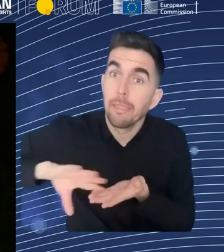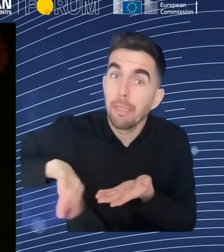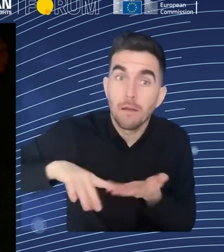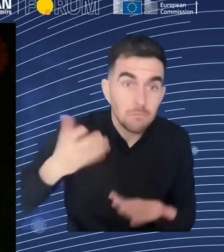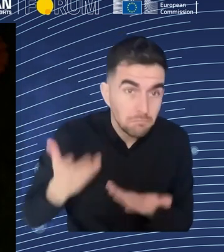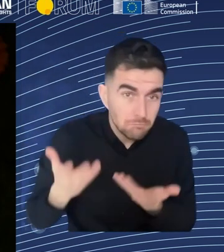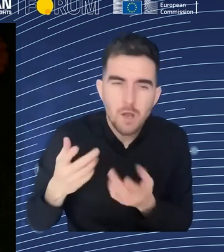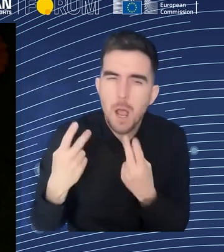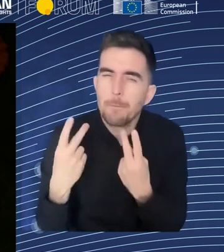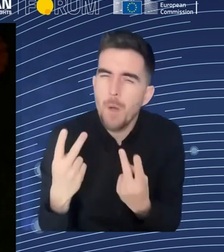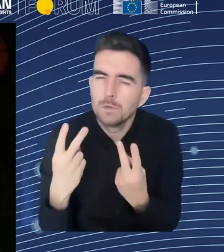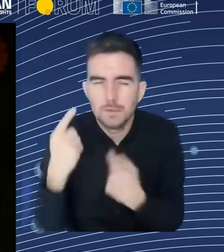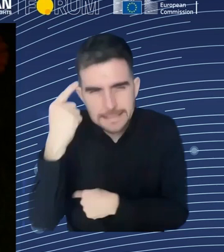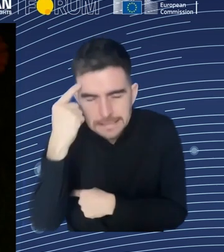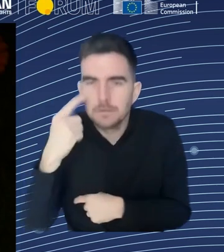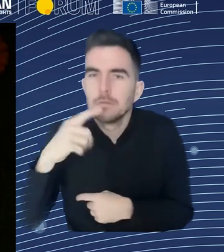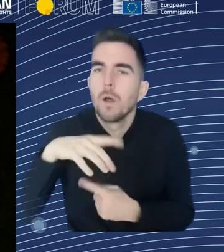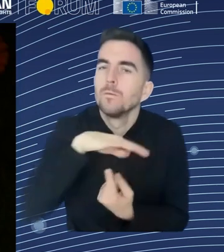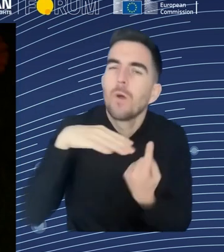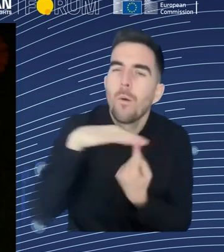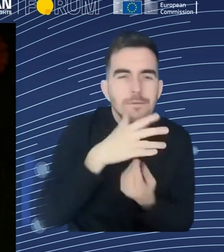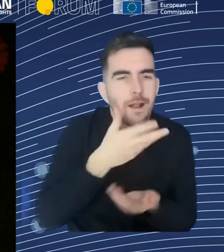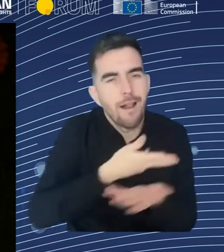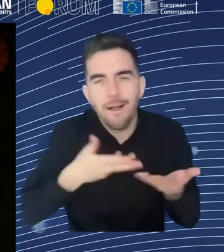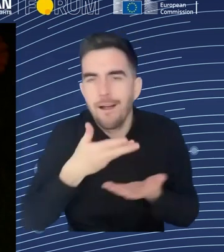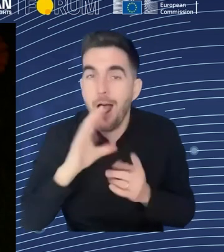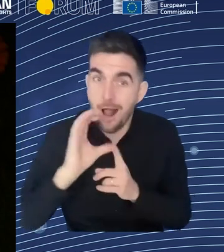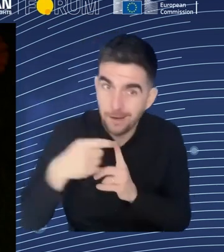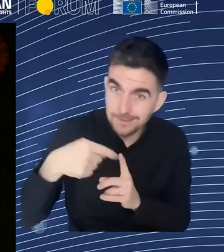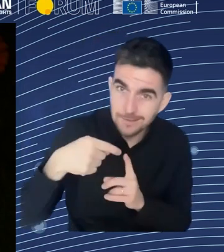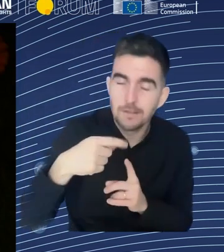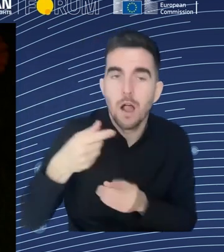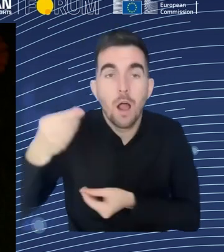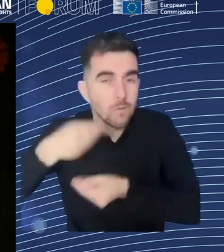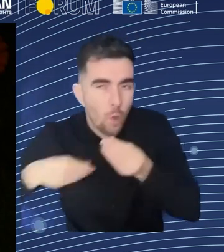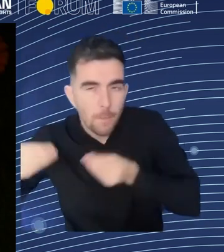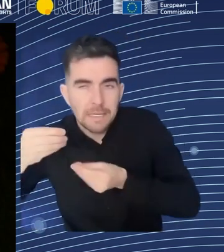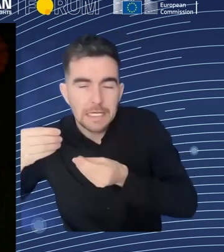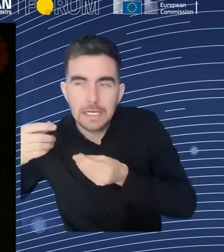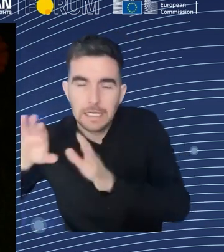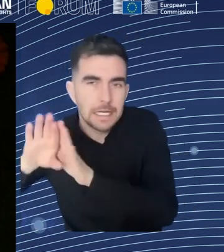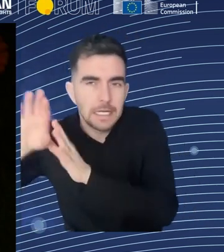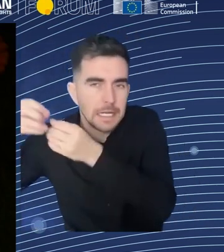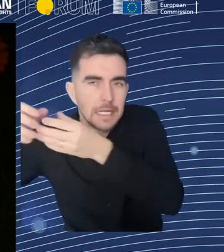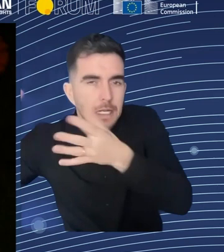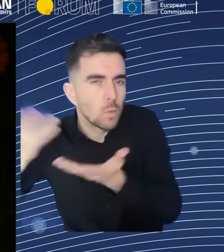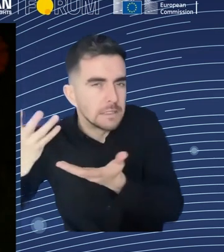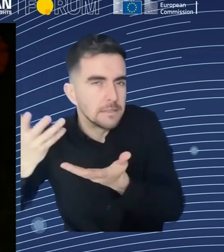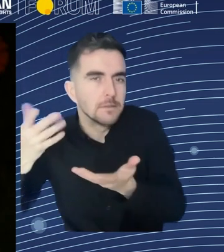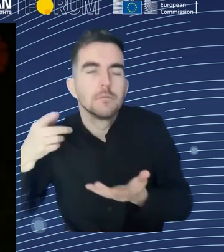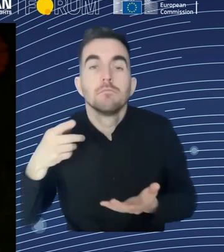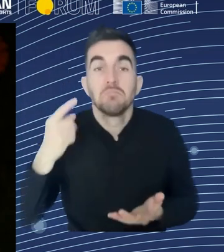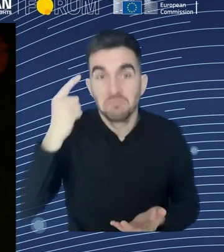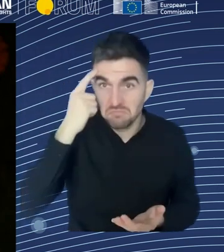in the context of what I work with is very important, as we were talking before, the idea of the individual is not just an individual, you know, that they talk, some